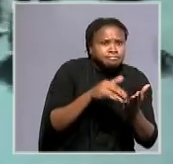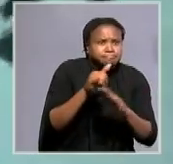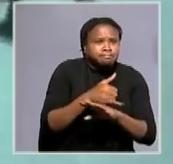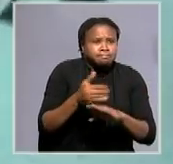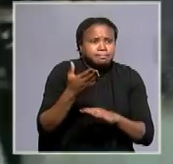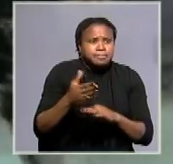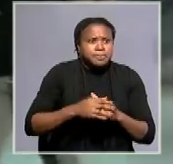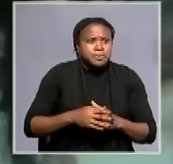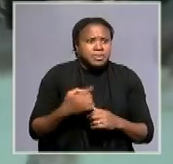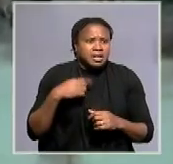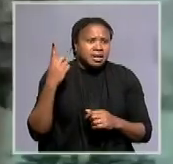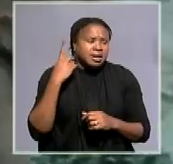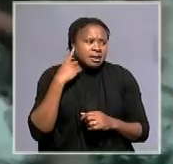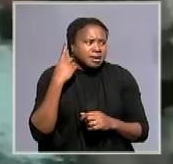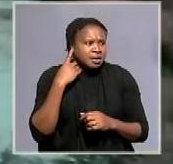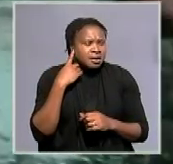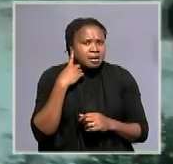I heard a voice saying,